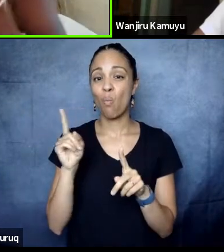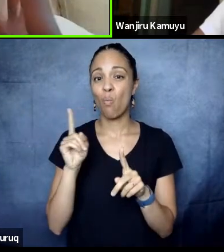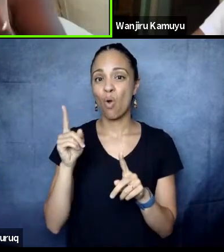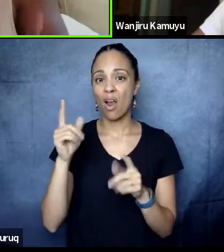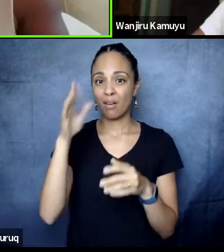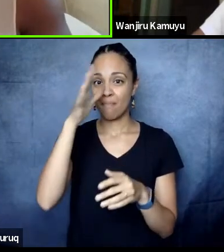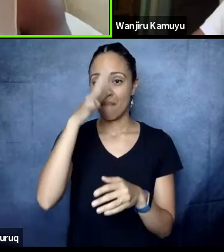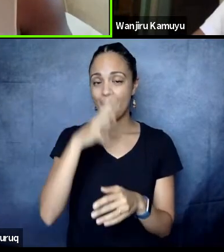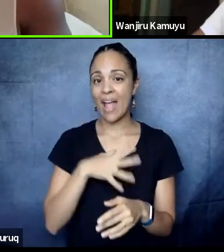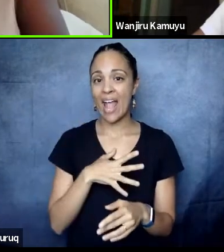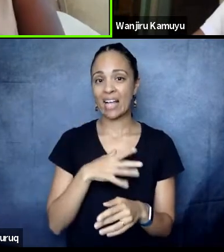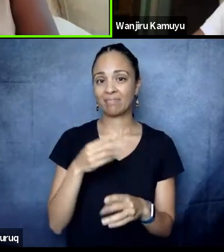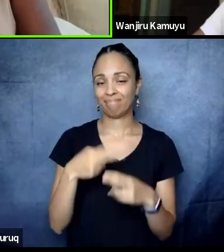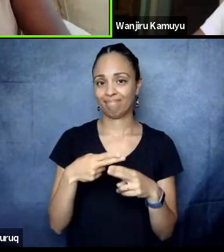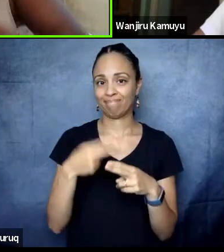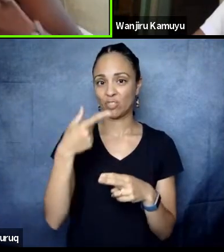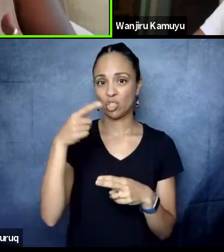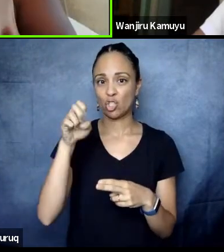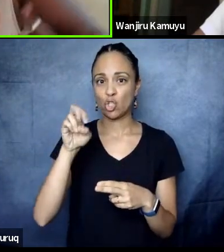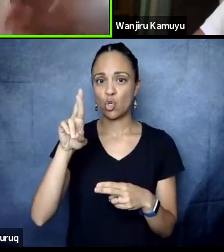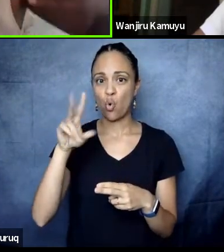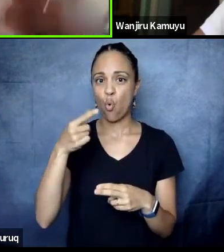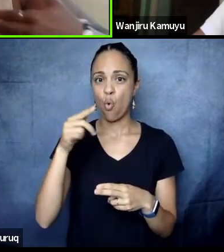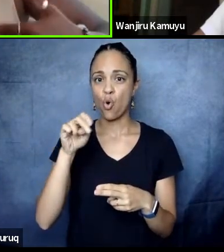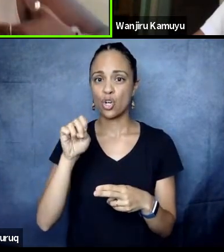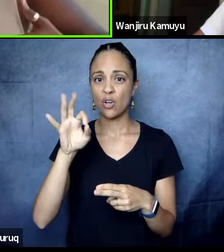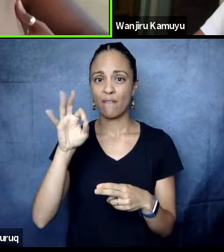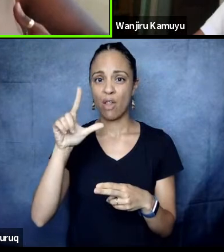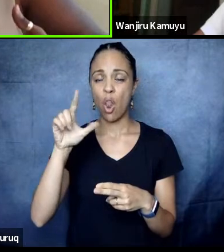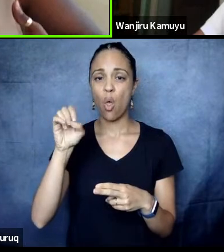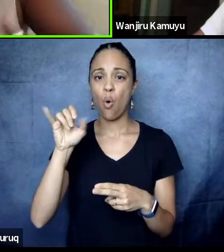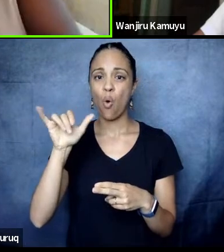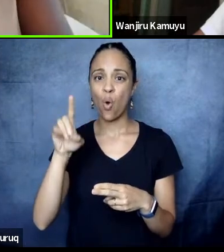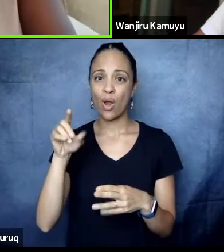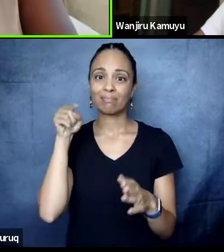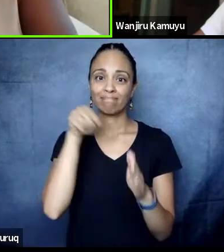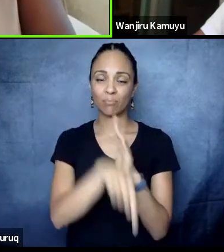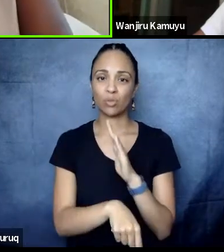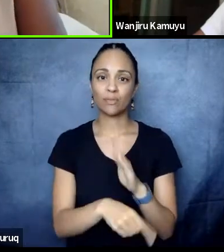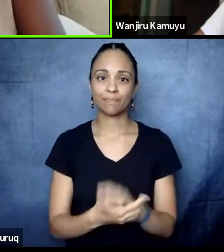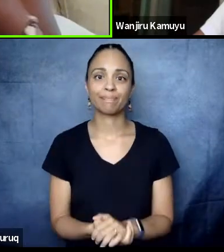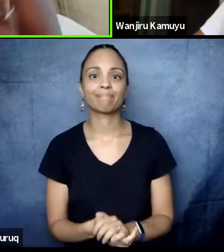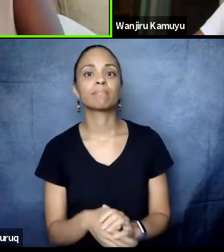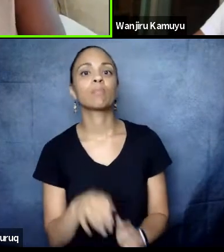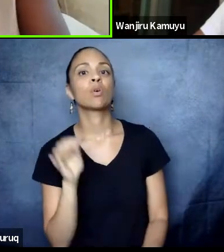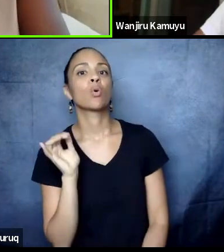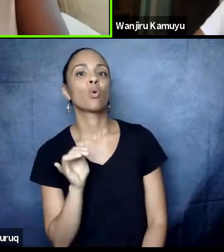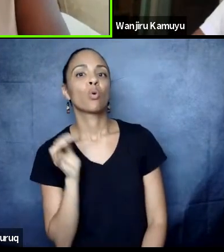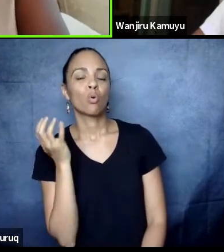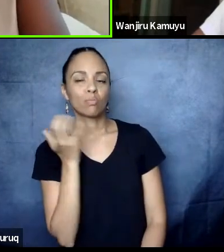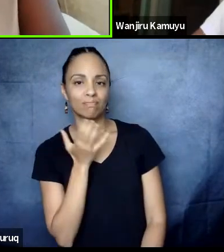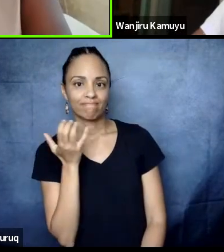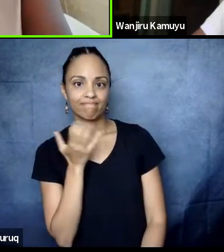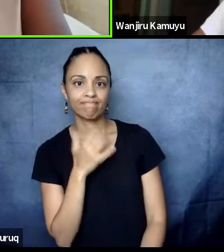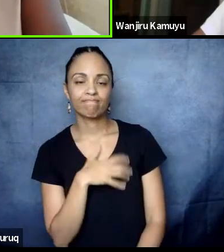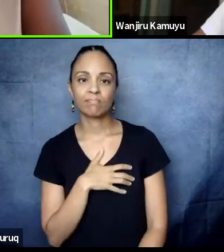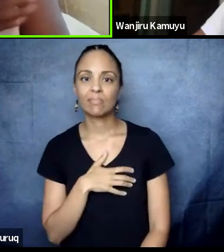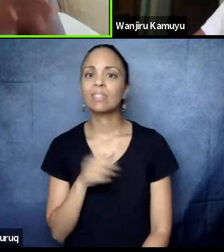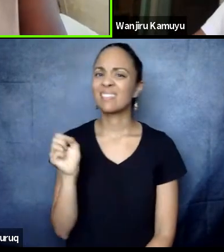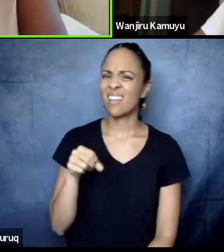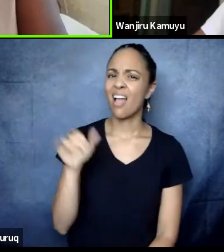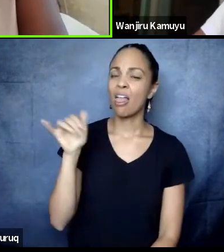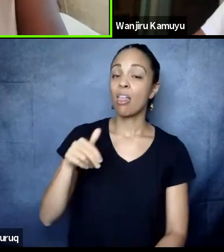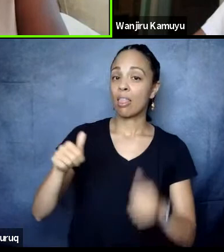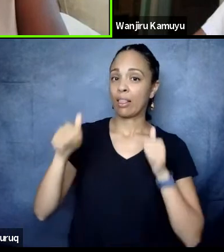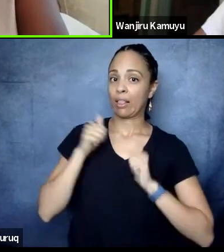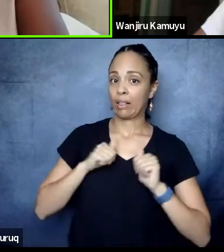going in my juice, get my juices flowing, but then again, it's still in the same area. Yeah. And it's a, it's a theater I was working with